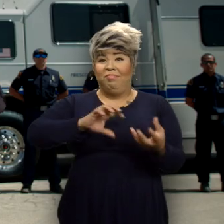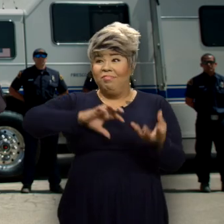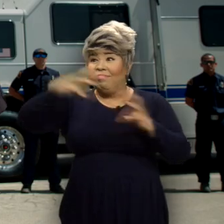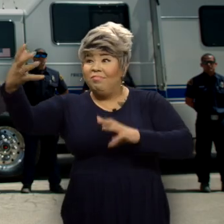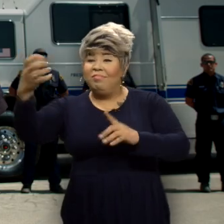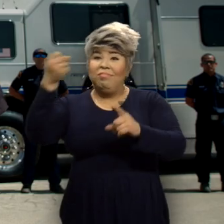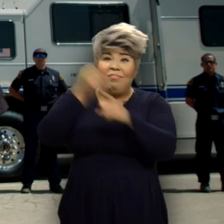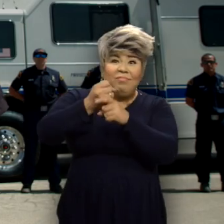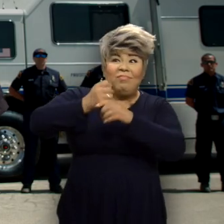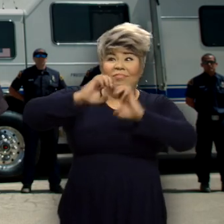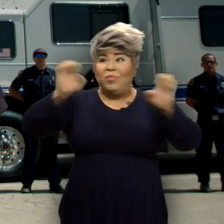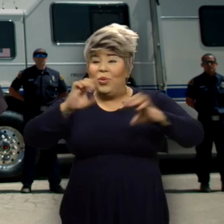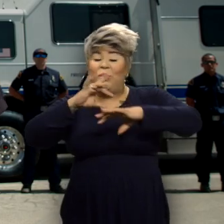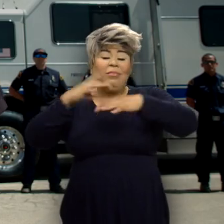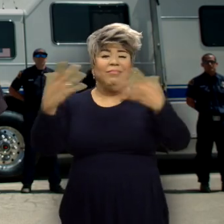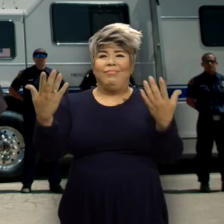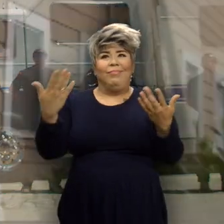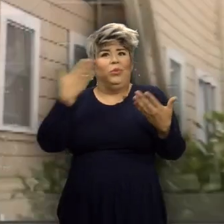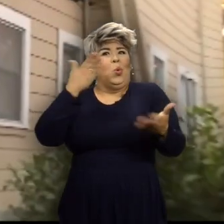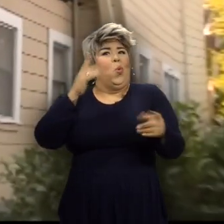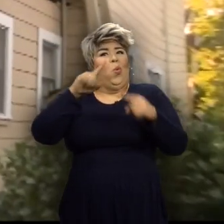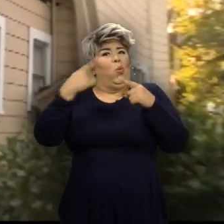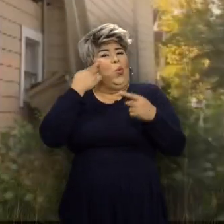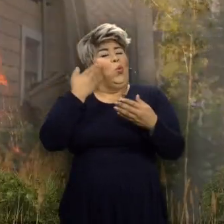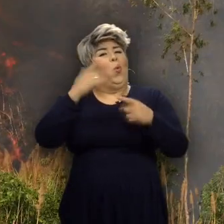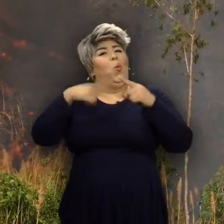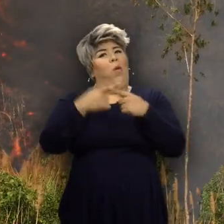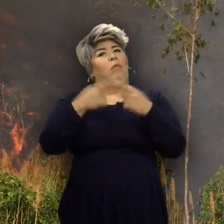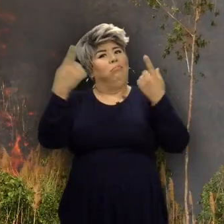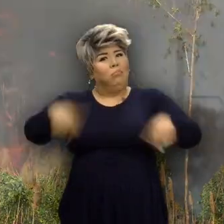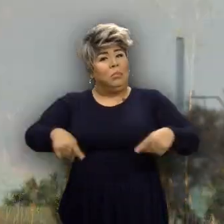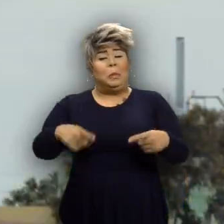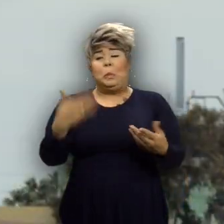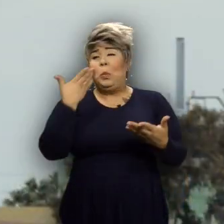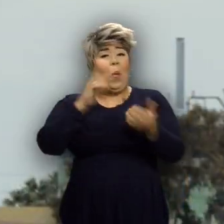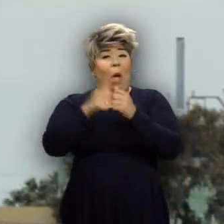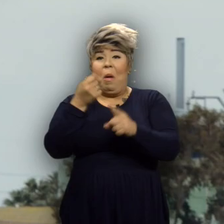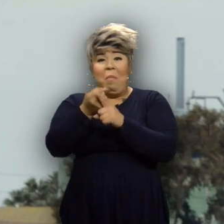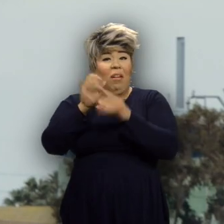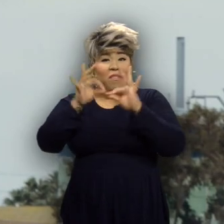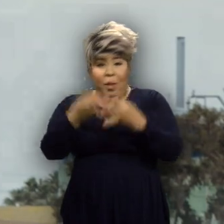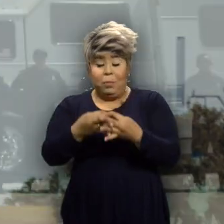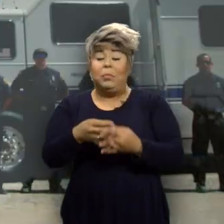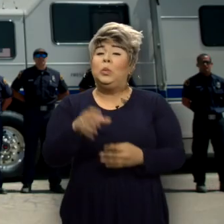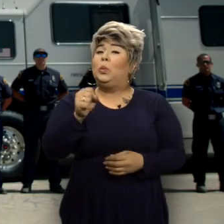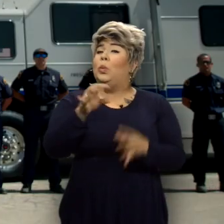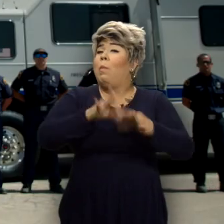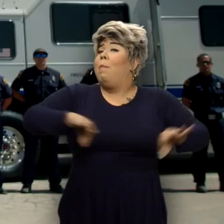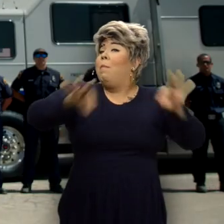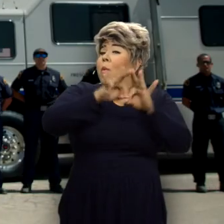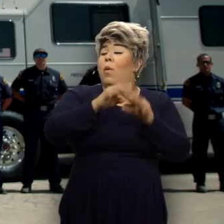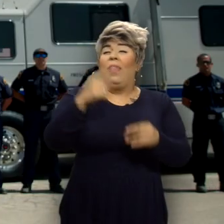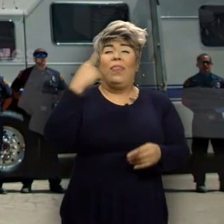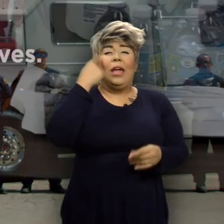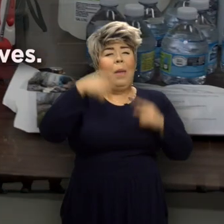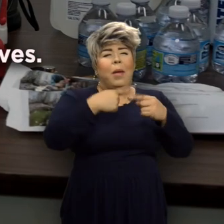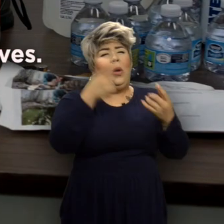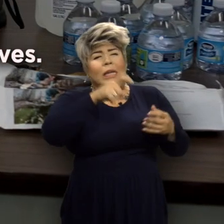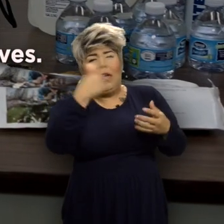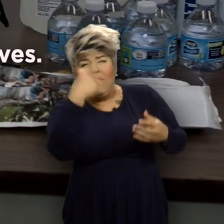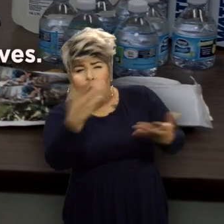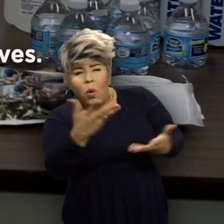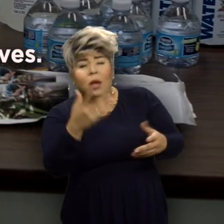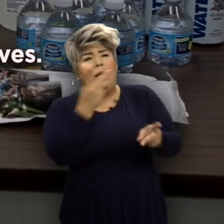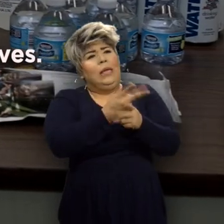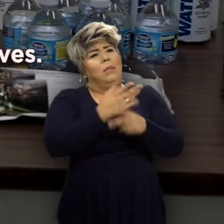No one can predict when disasters will occur or what the impact would be to you and your family. Think about what supplies you will need to